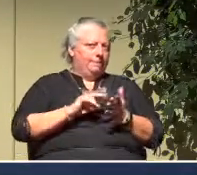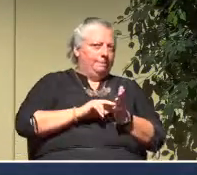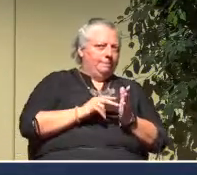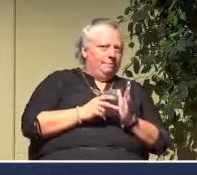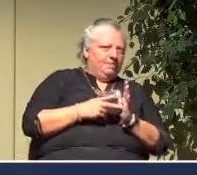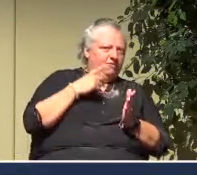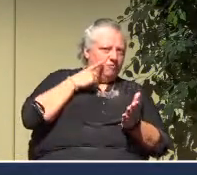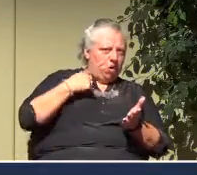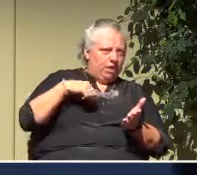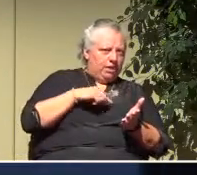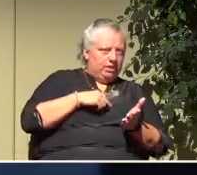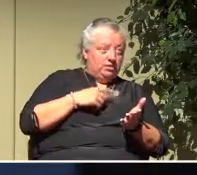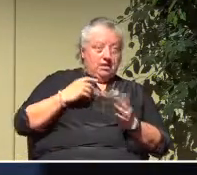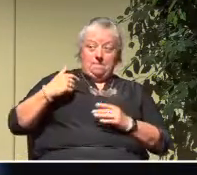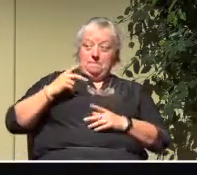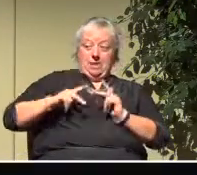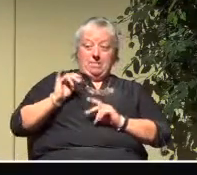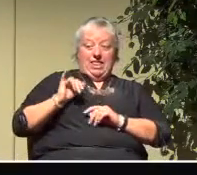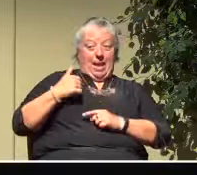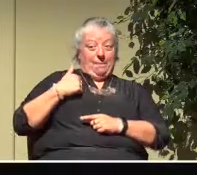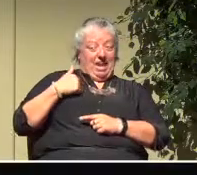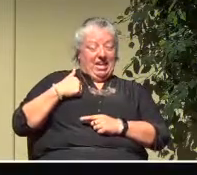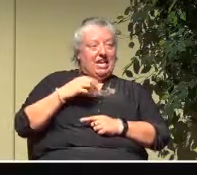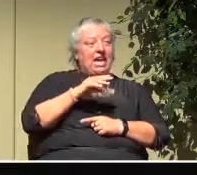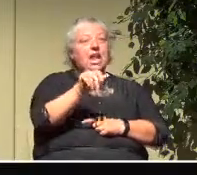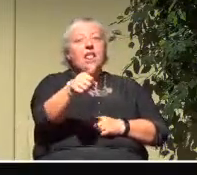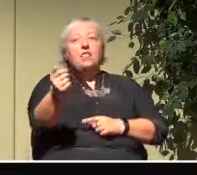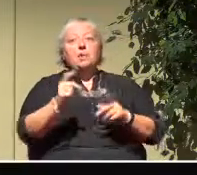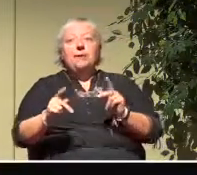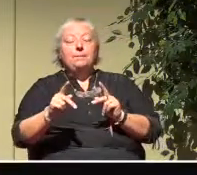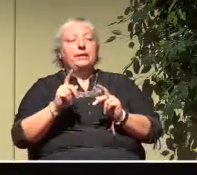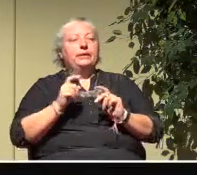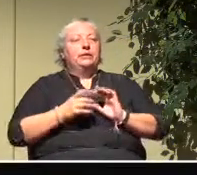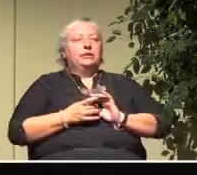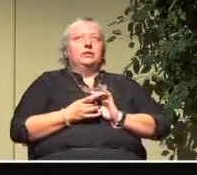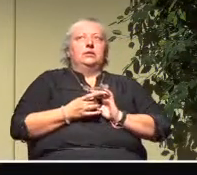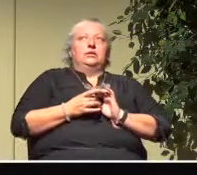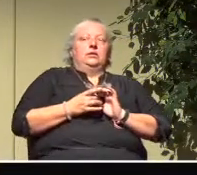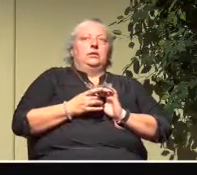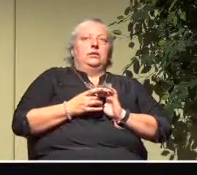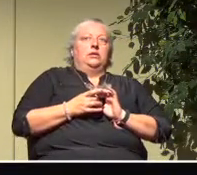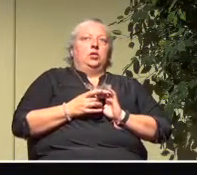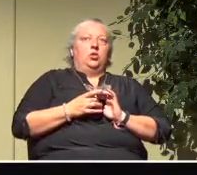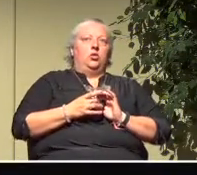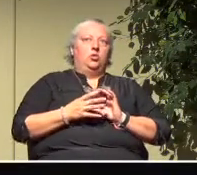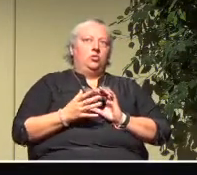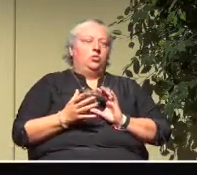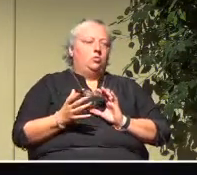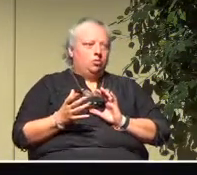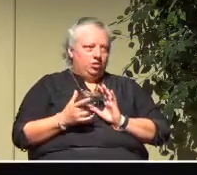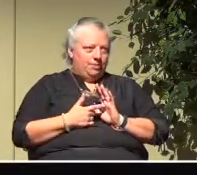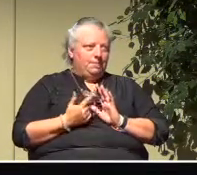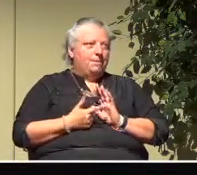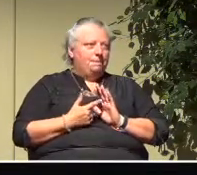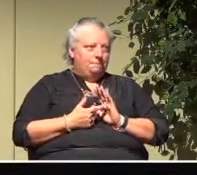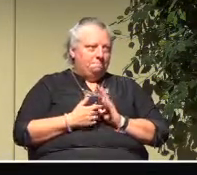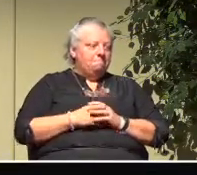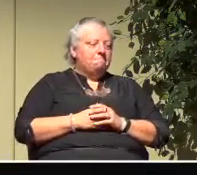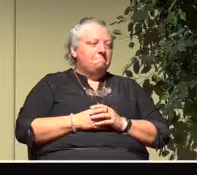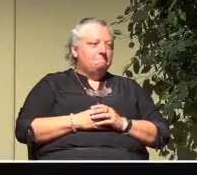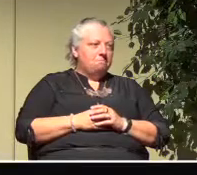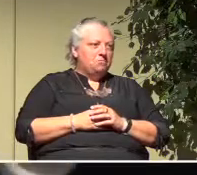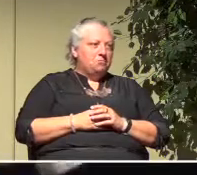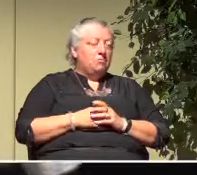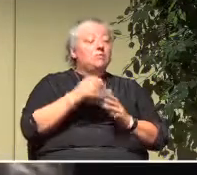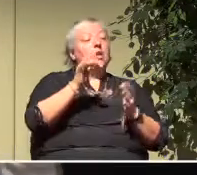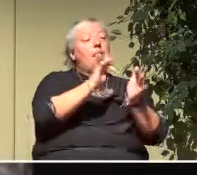means then that people like myself and others will need to let go of some things sometimes. And the thing is, Scripture